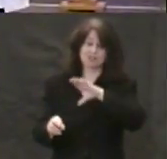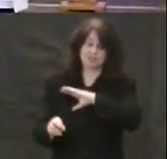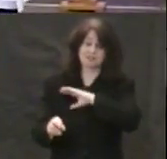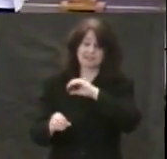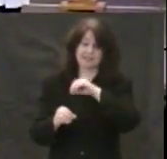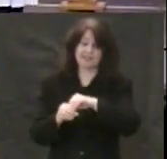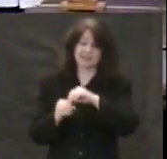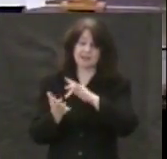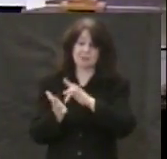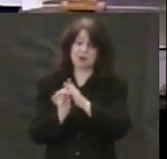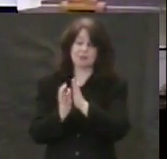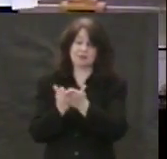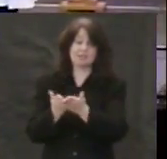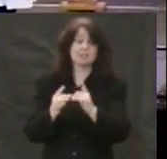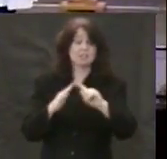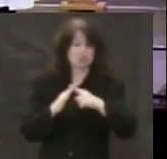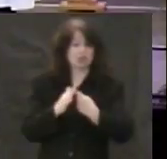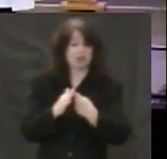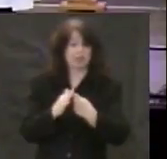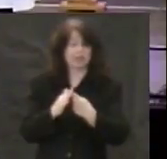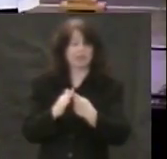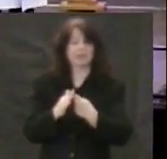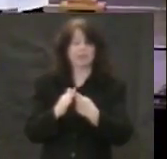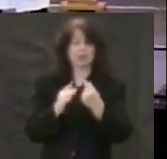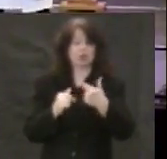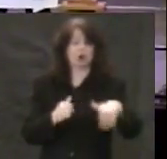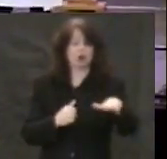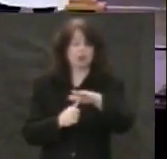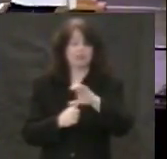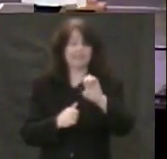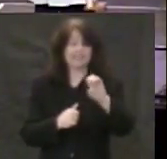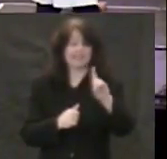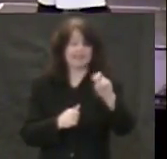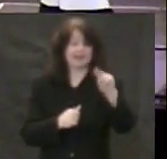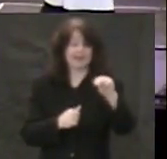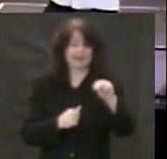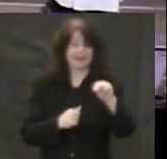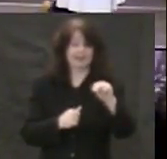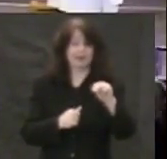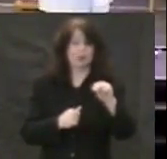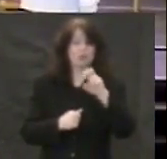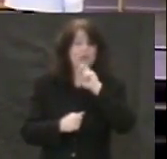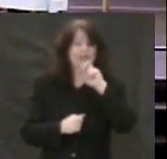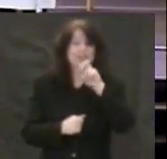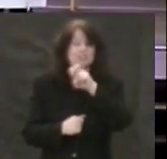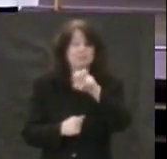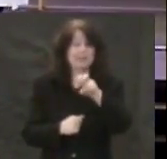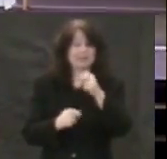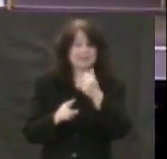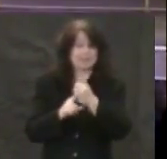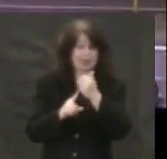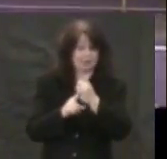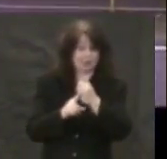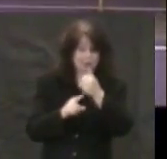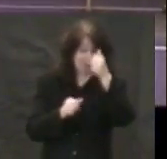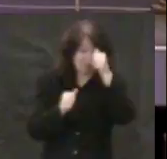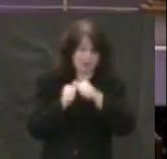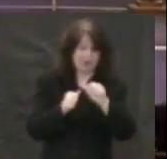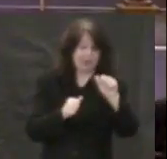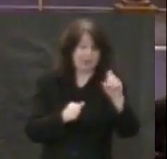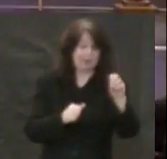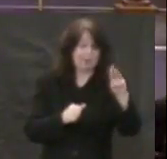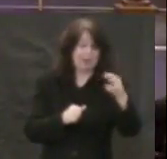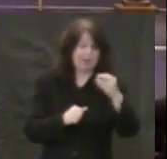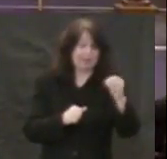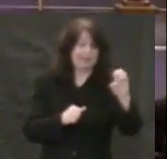away in the Garden of Eden, Genesis, the third chapter, in which the serpent is described as the most clever of all the